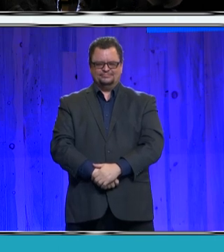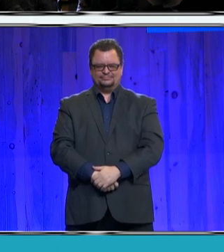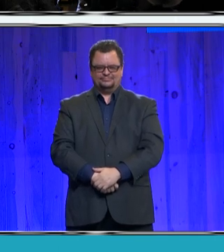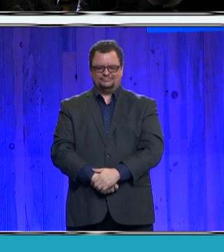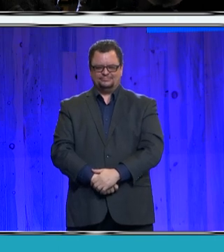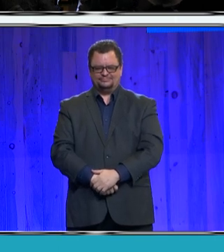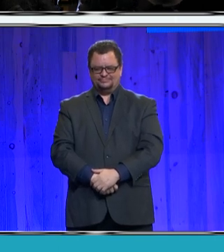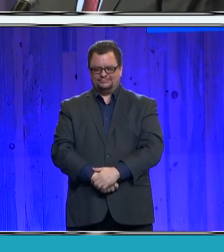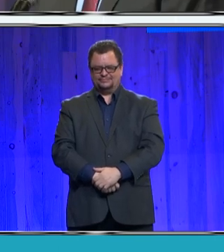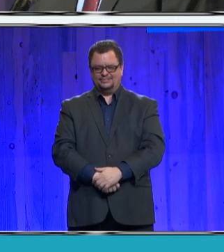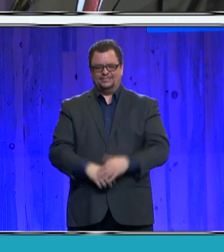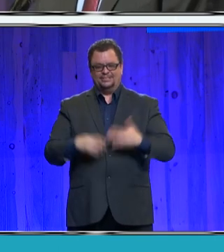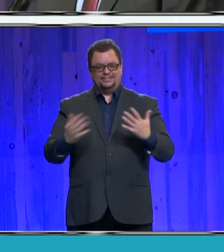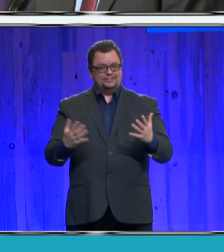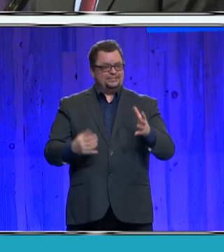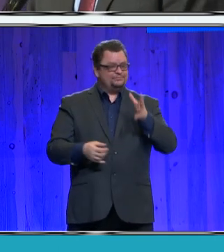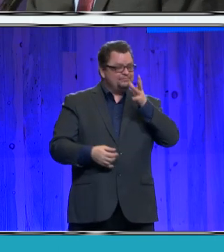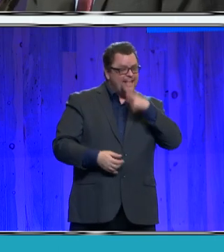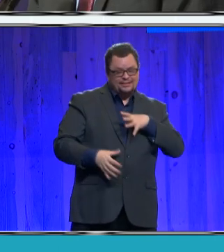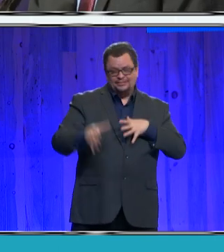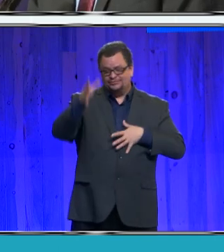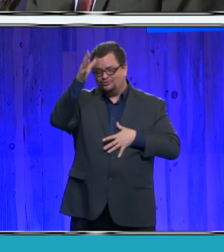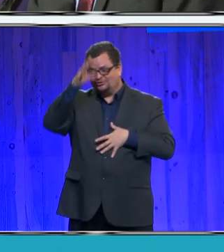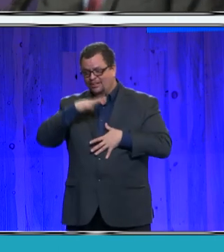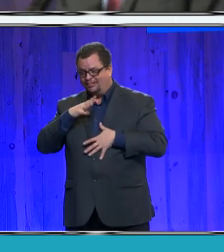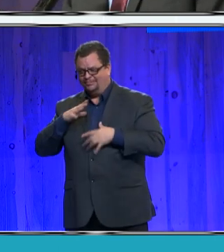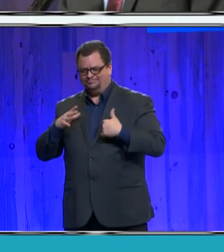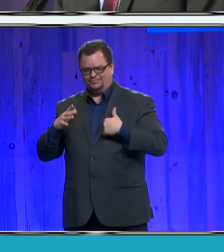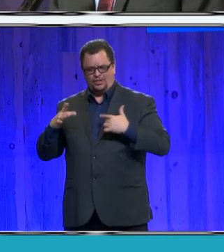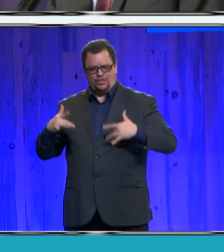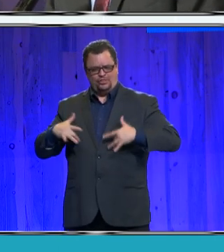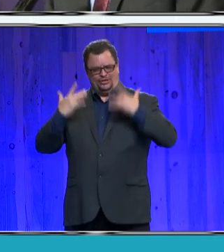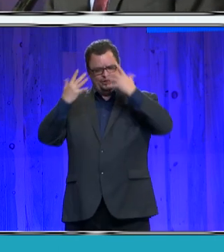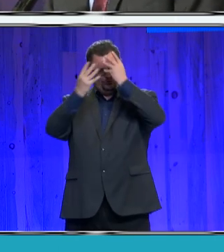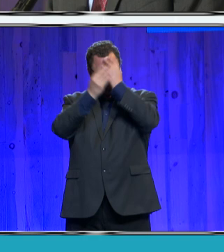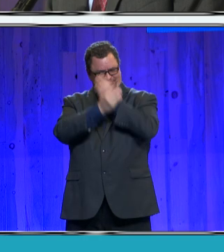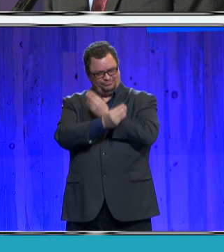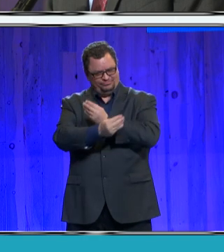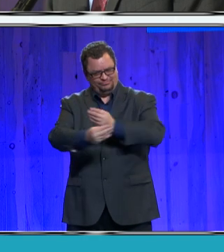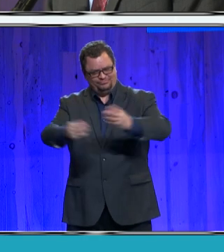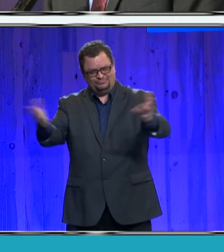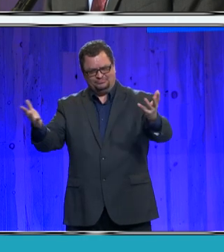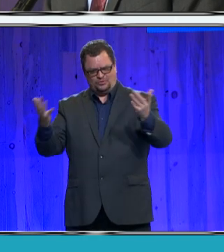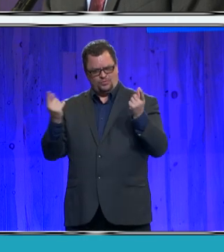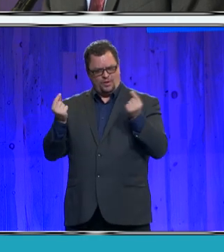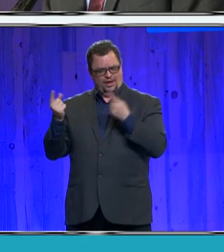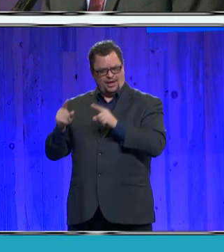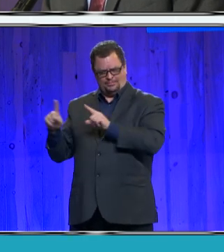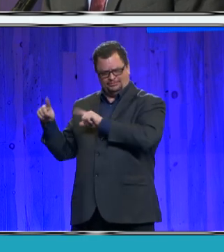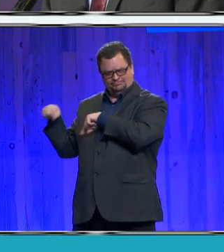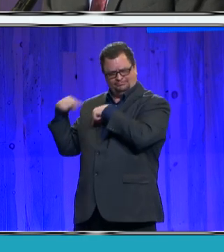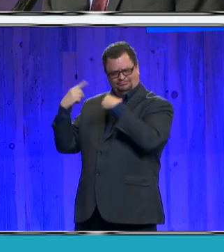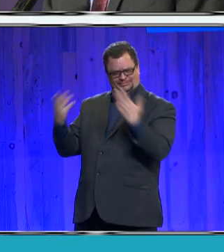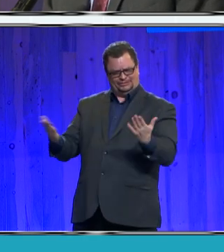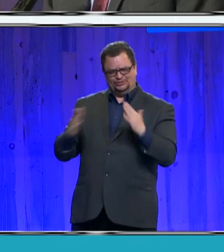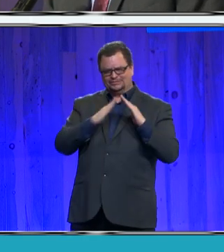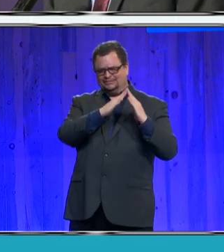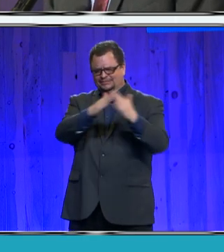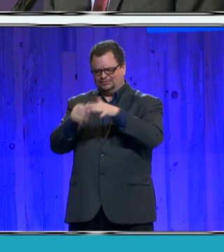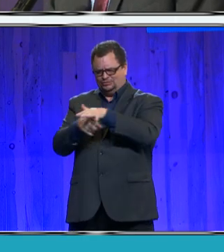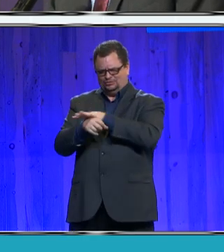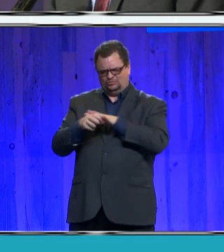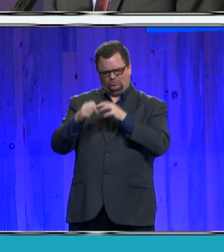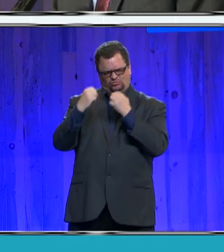Ladies and gentlemen, I am thrilled to report the state of the region is stronger than ever. I say that proudly,